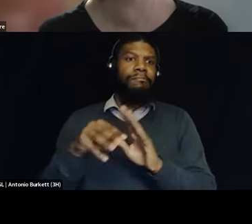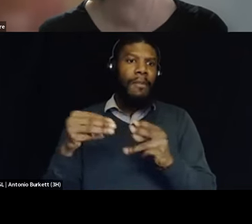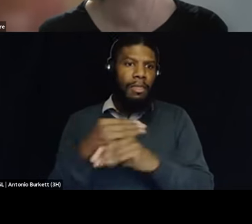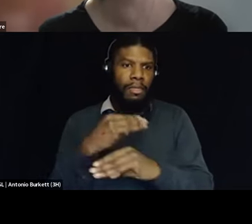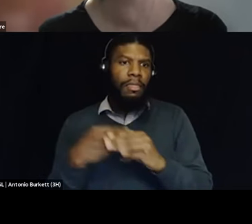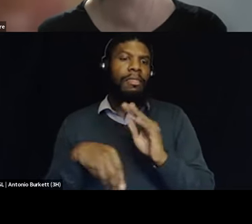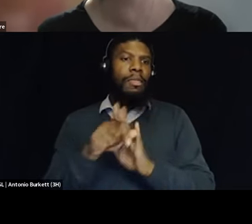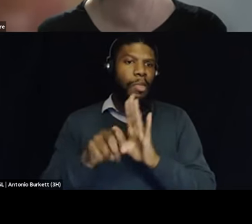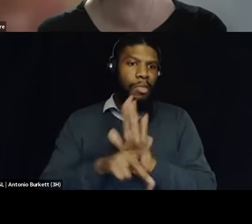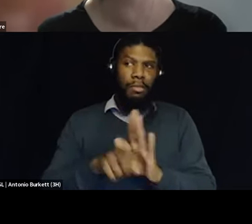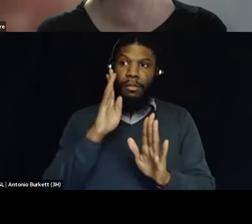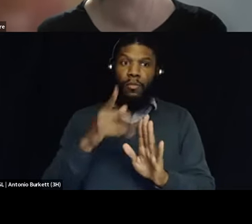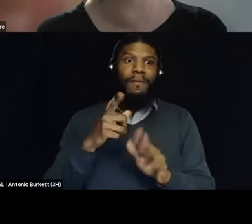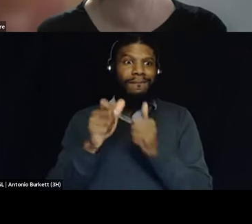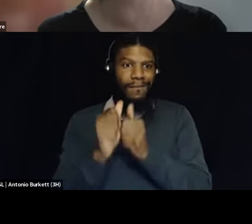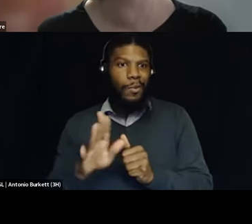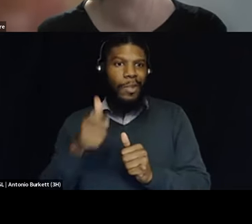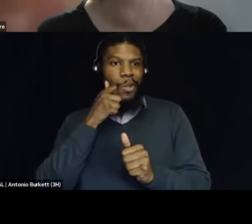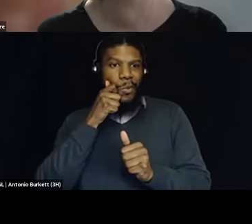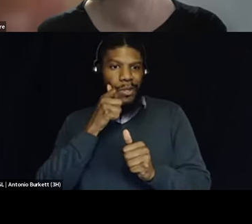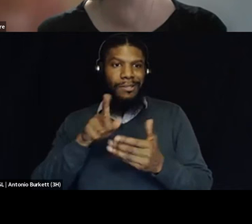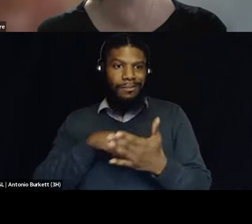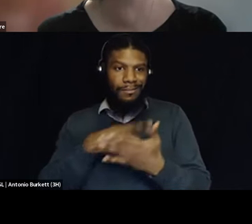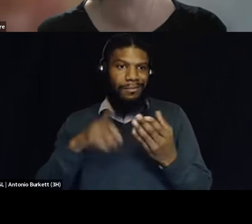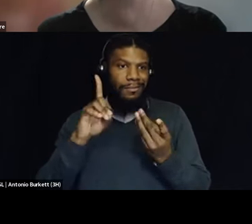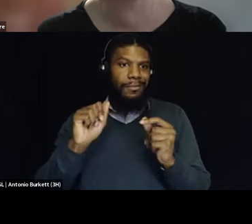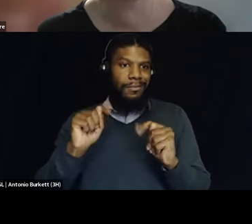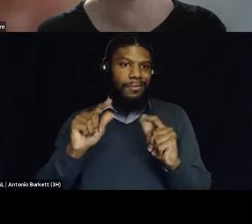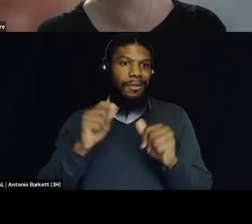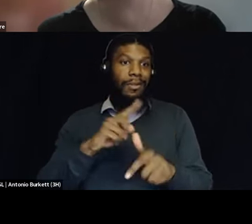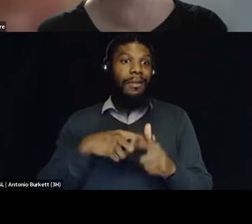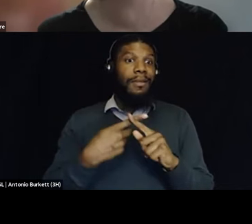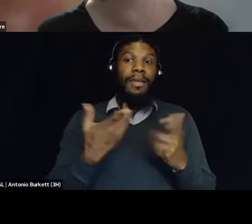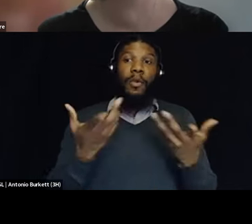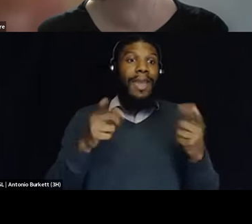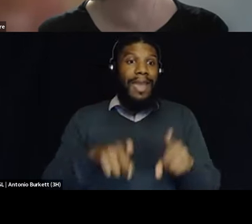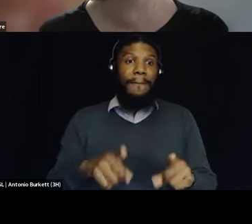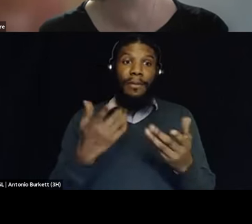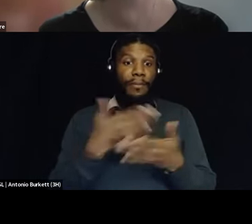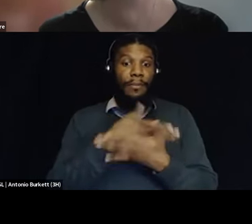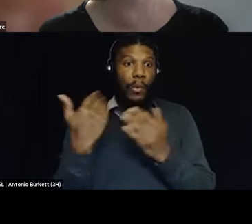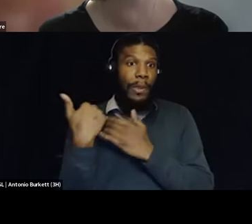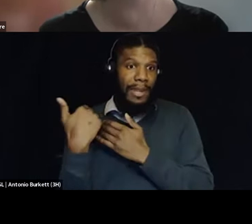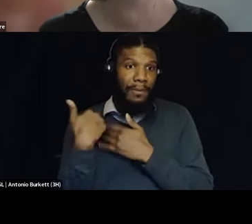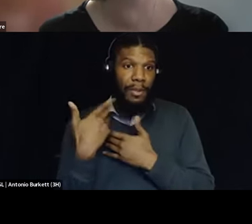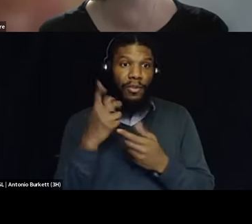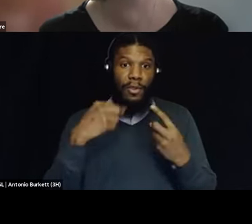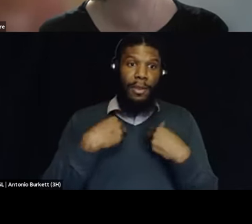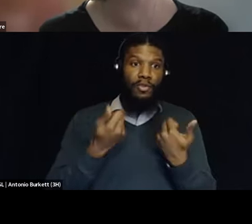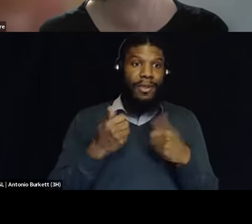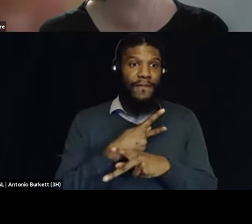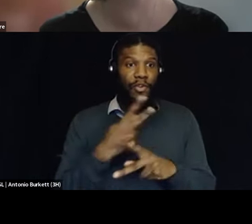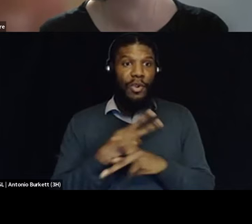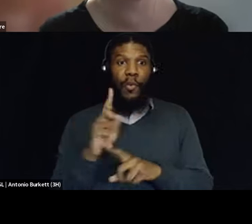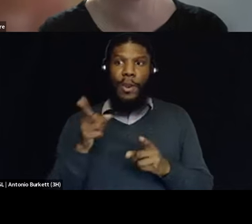have but then there's going to be no accountability and i'm trying to figure out what avenue do i take to make